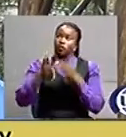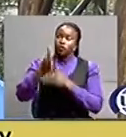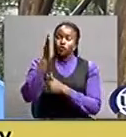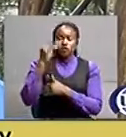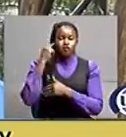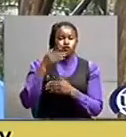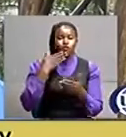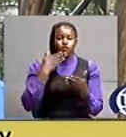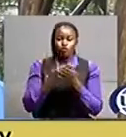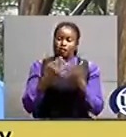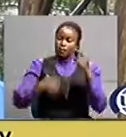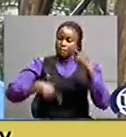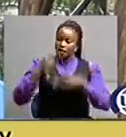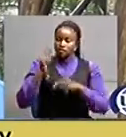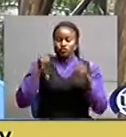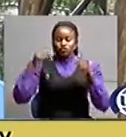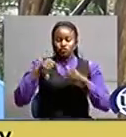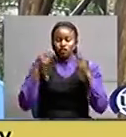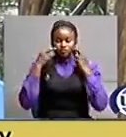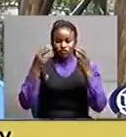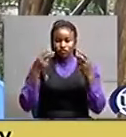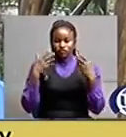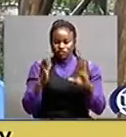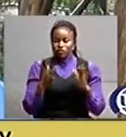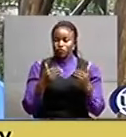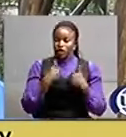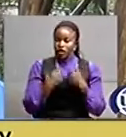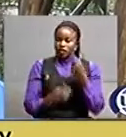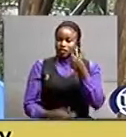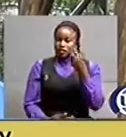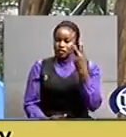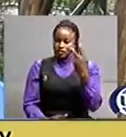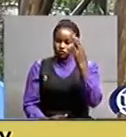that we've seen today. We had 62 students.